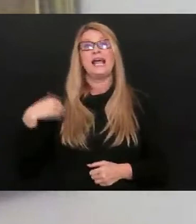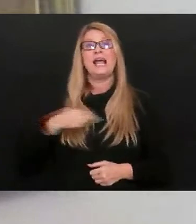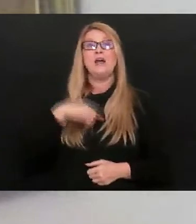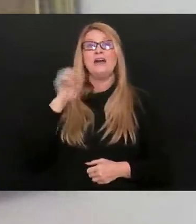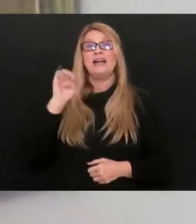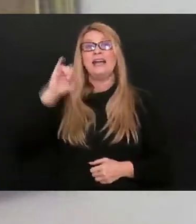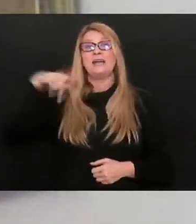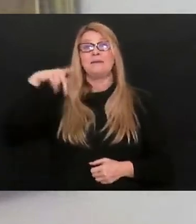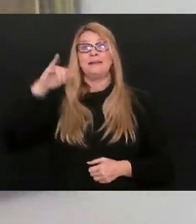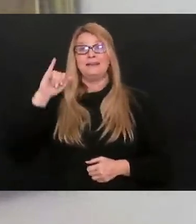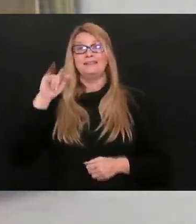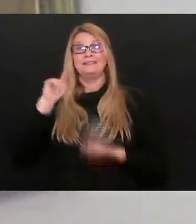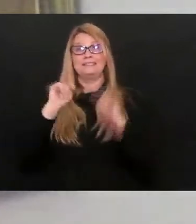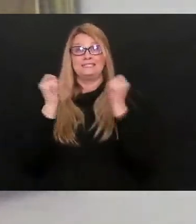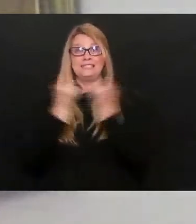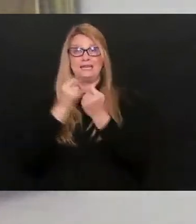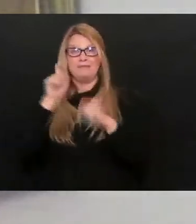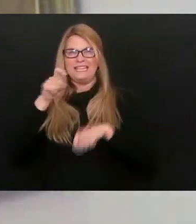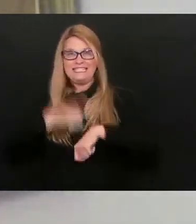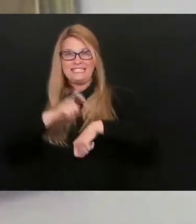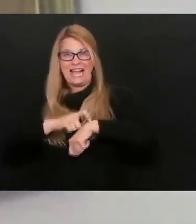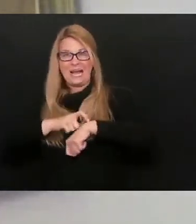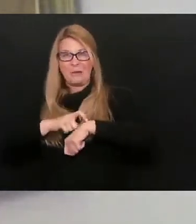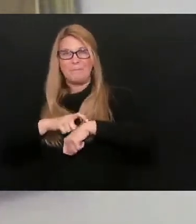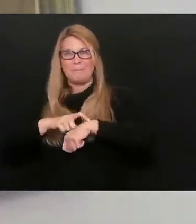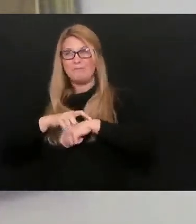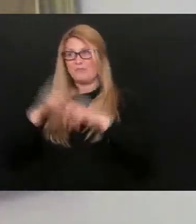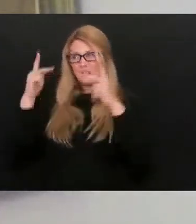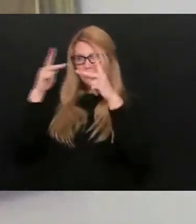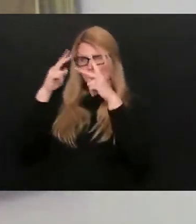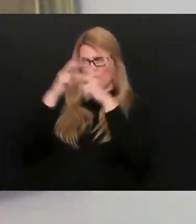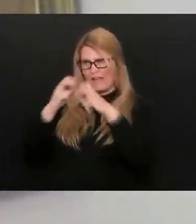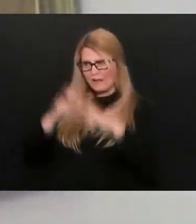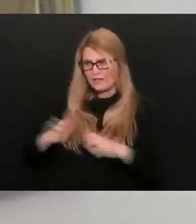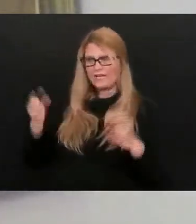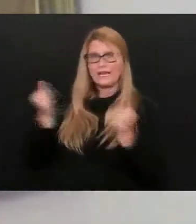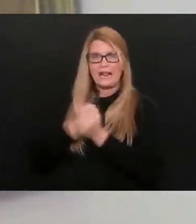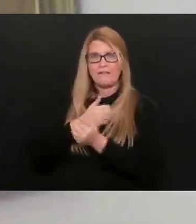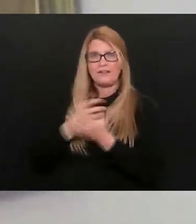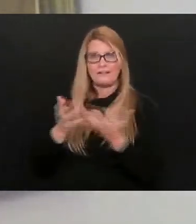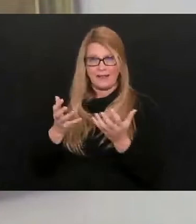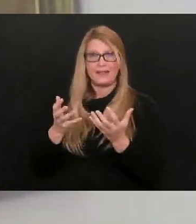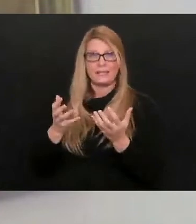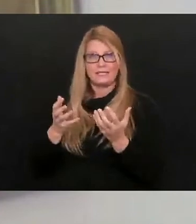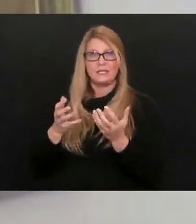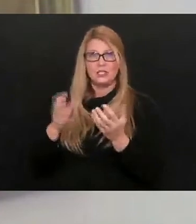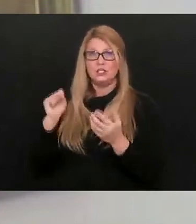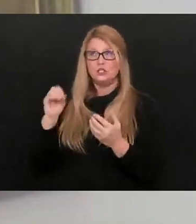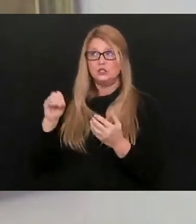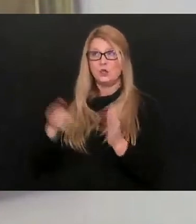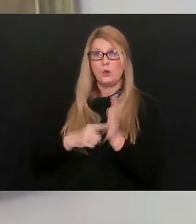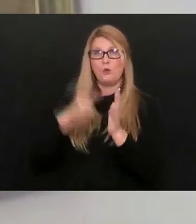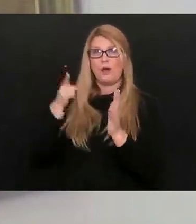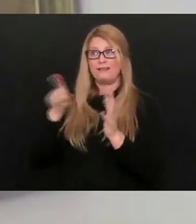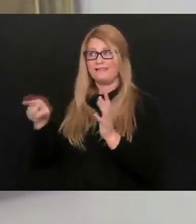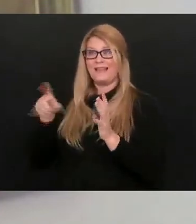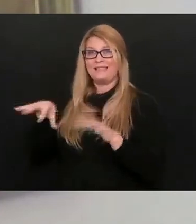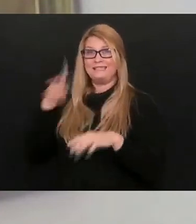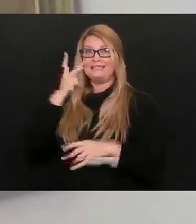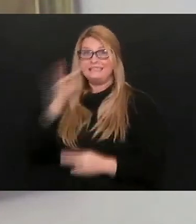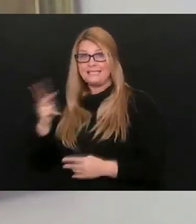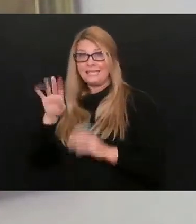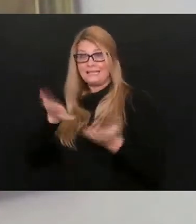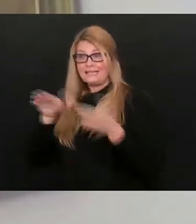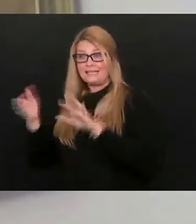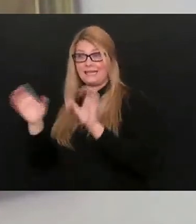time to go through this information in a proper way. It is a manual process, so they go through the death certificates, they